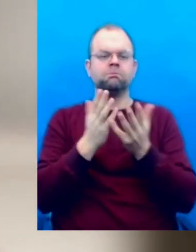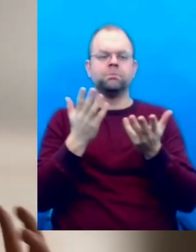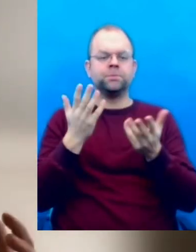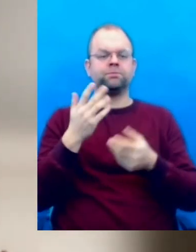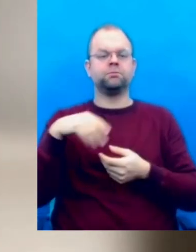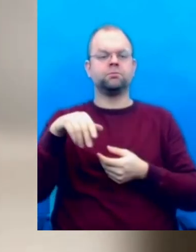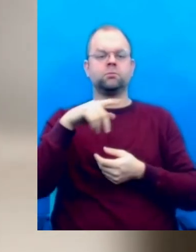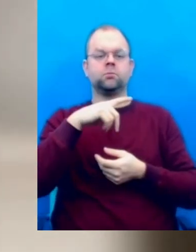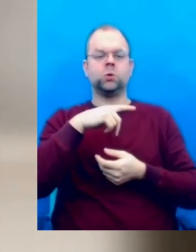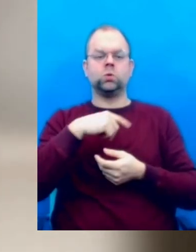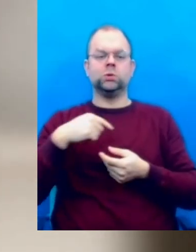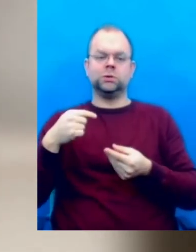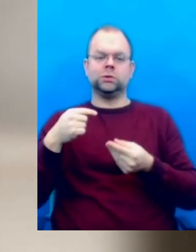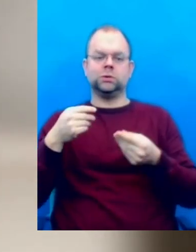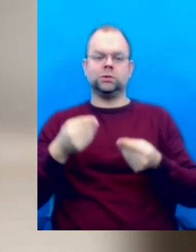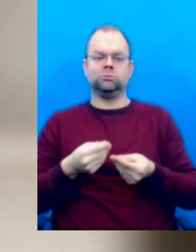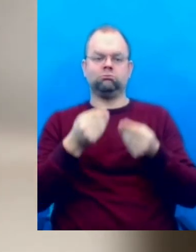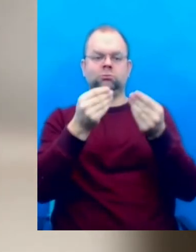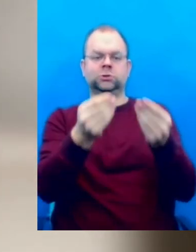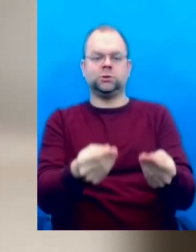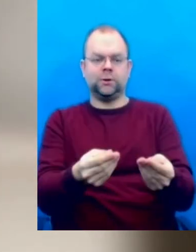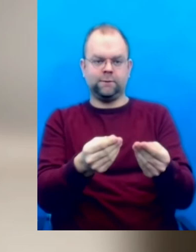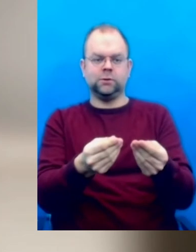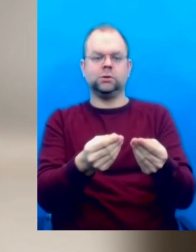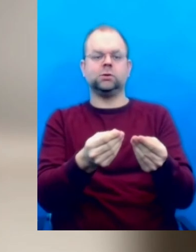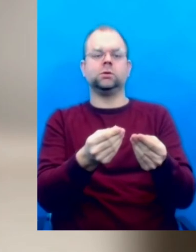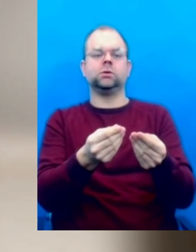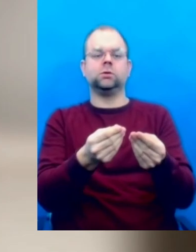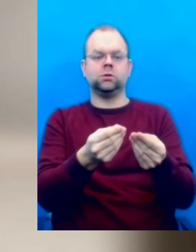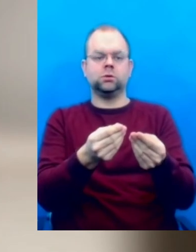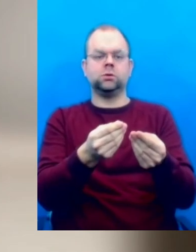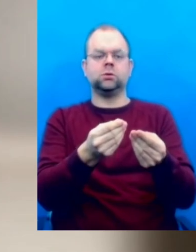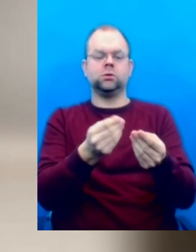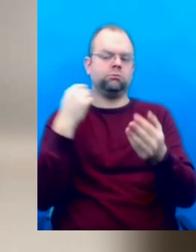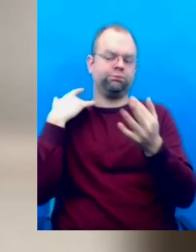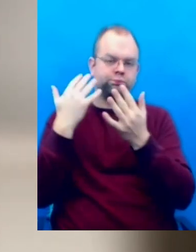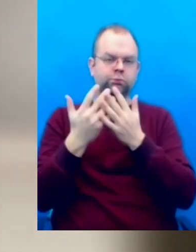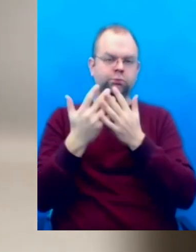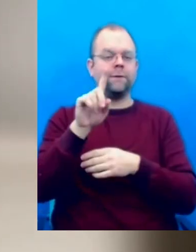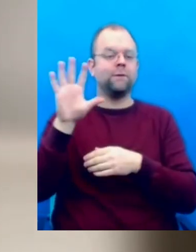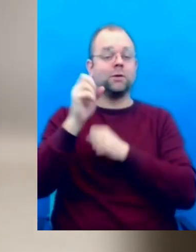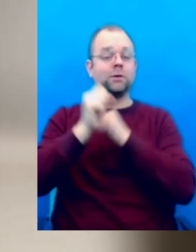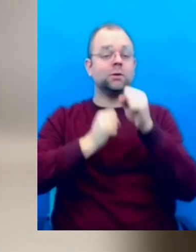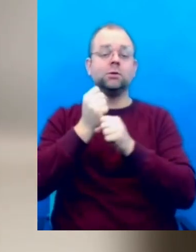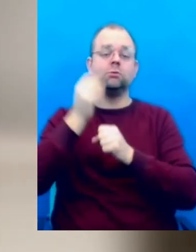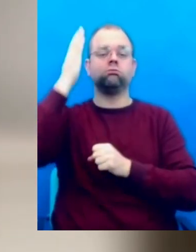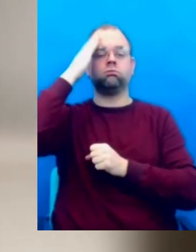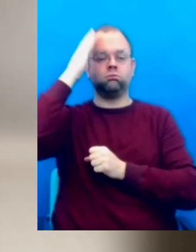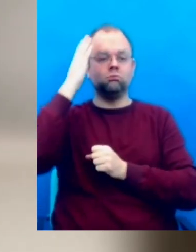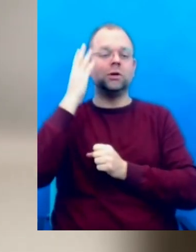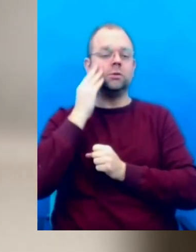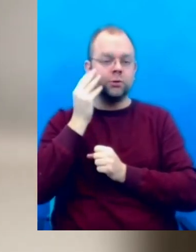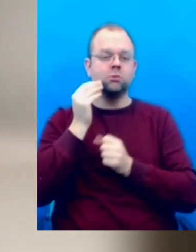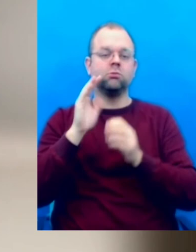encapsulate 15 years of experience in managing information portals and communities. We have done that